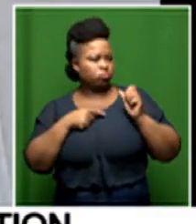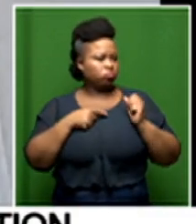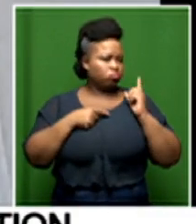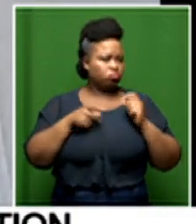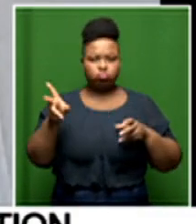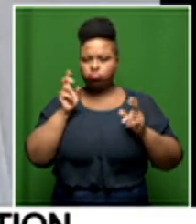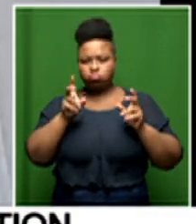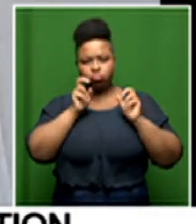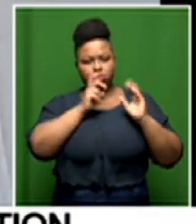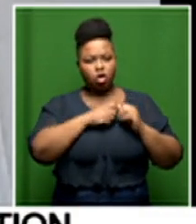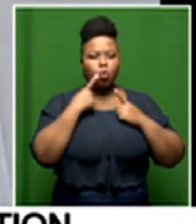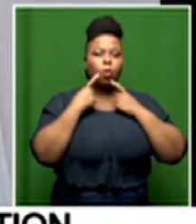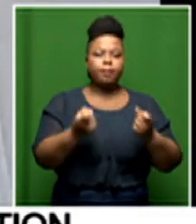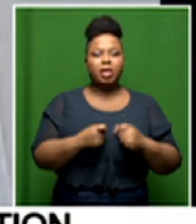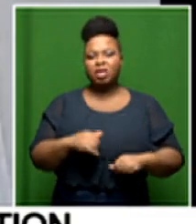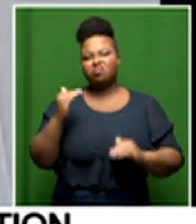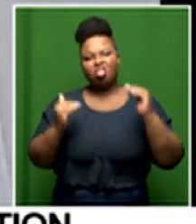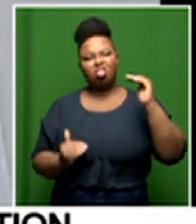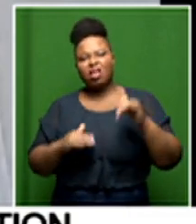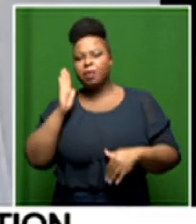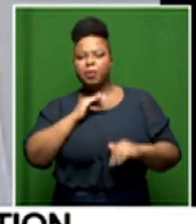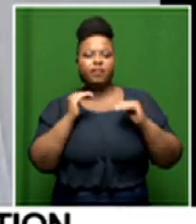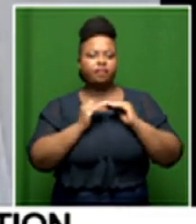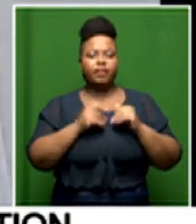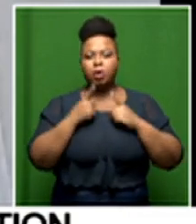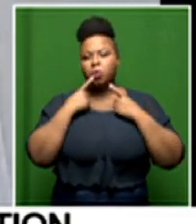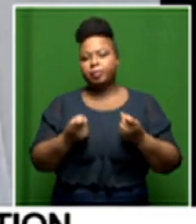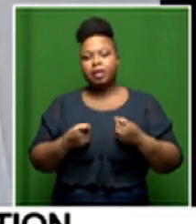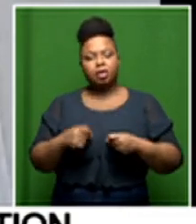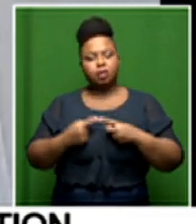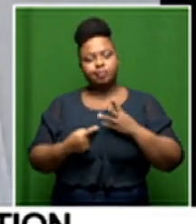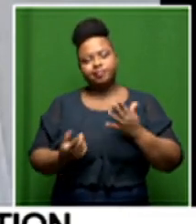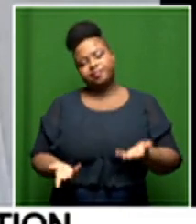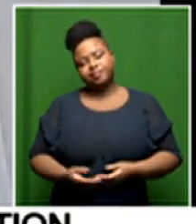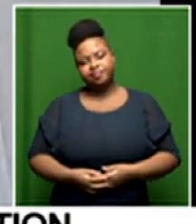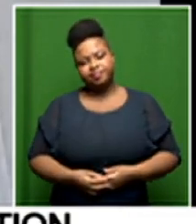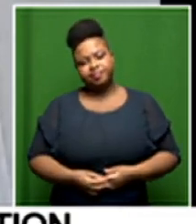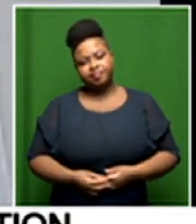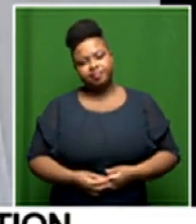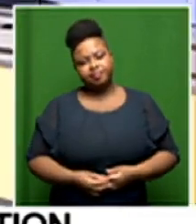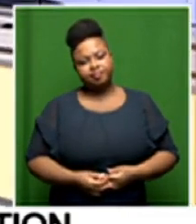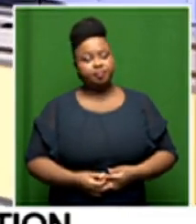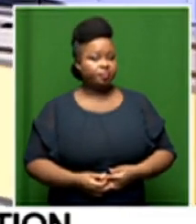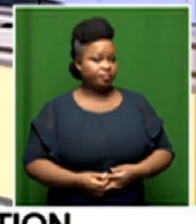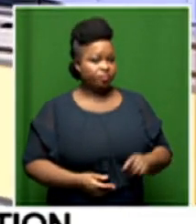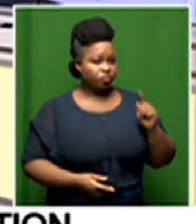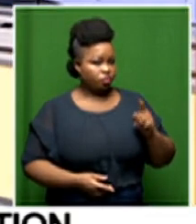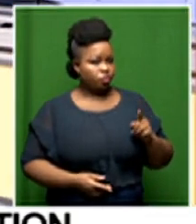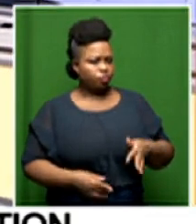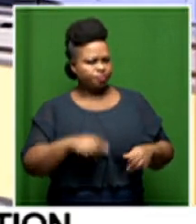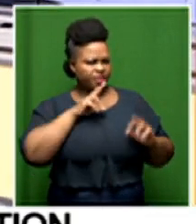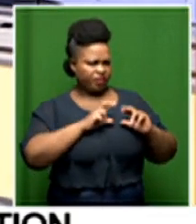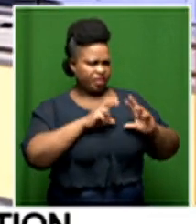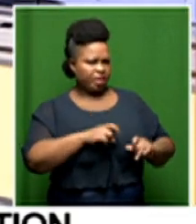unfair discrimination unequal treatment and inequality of that nature are you going to